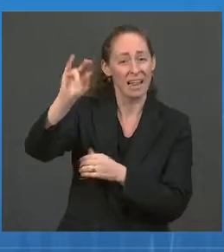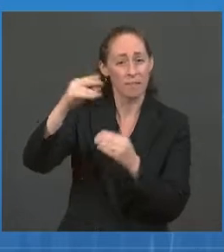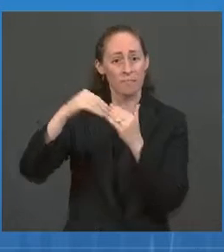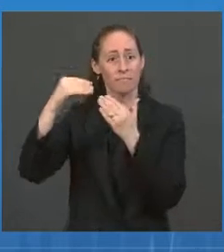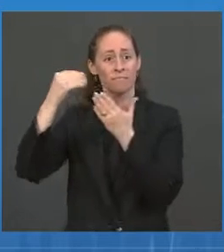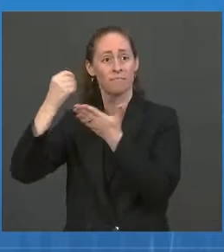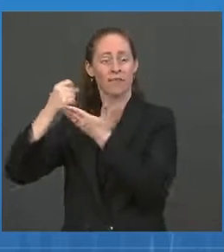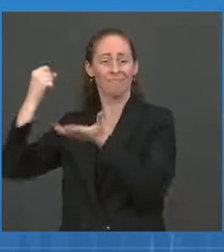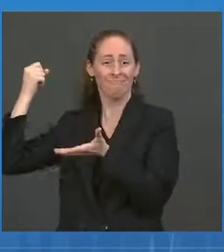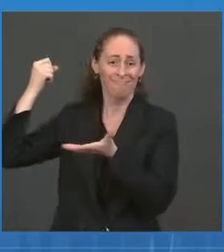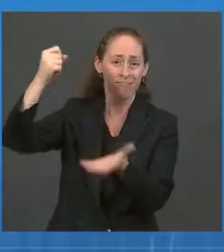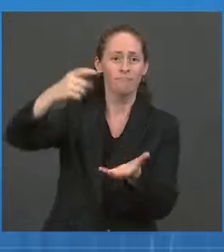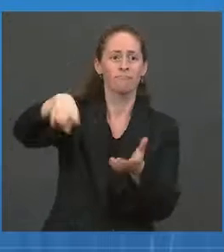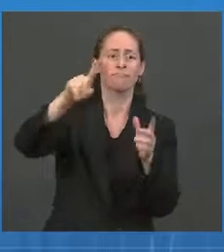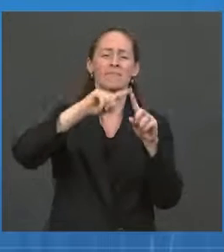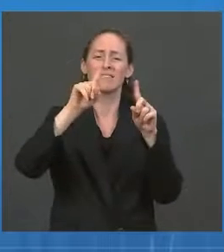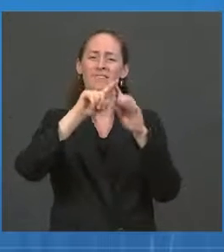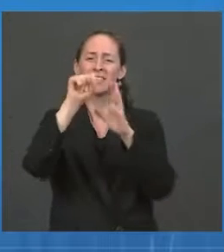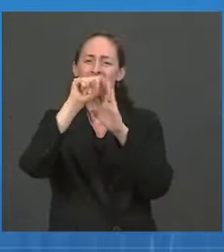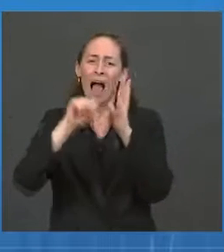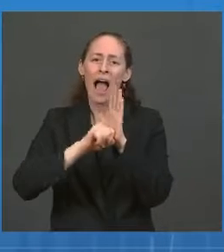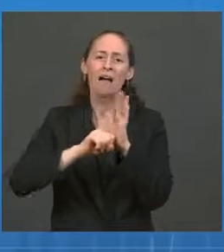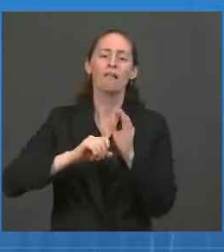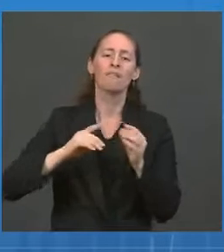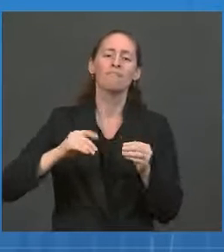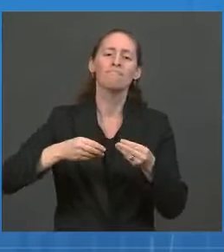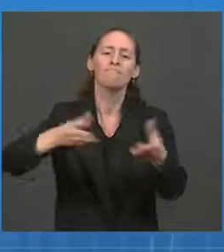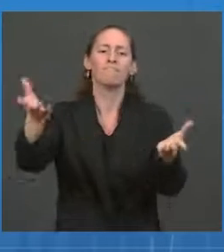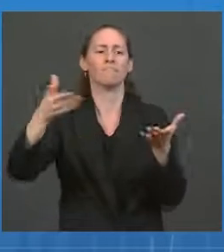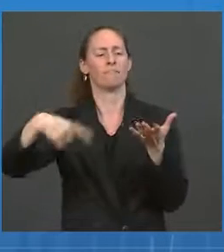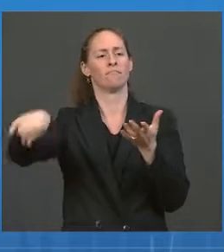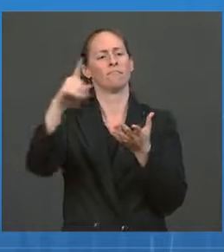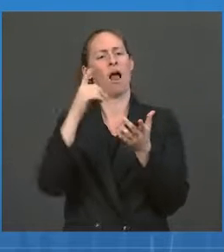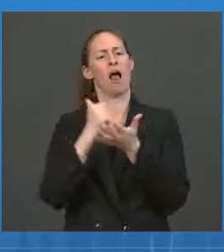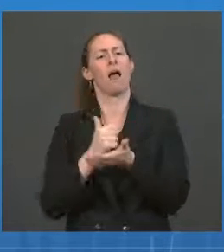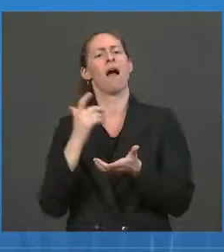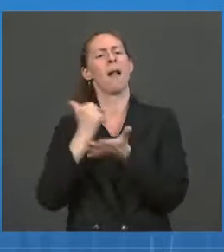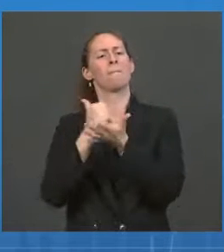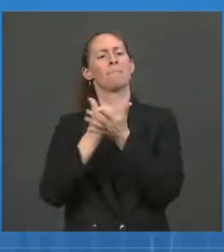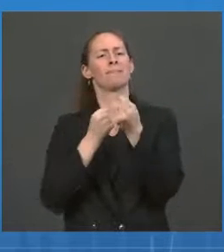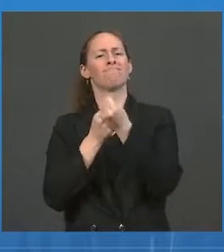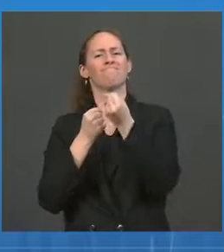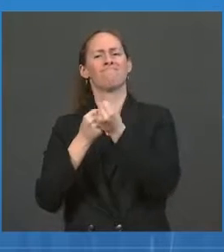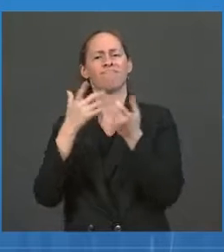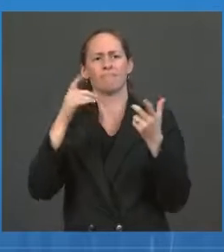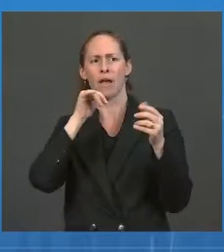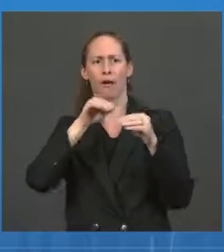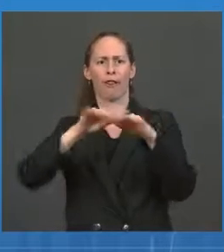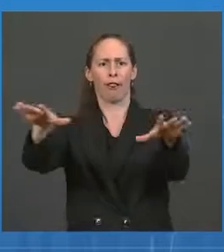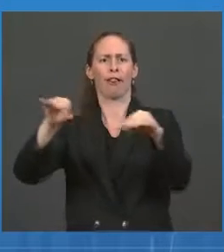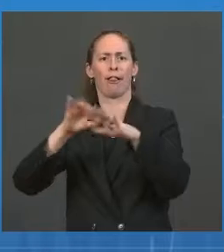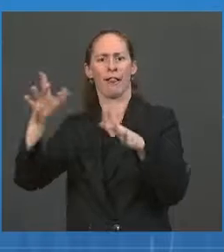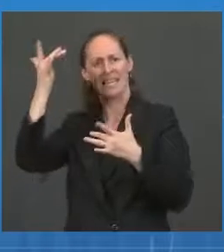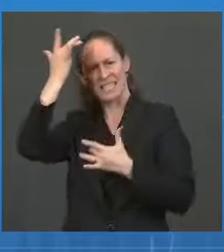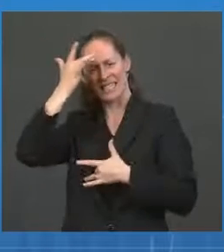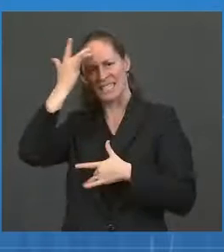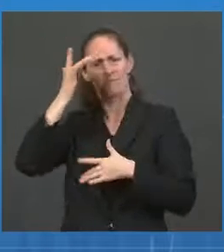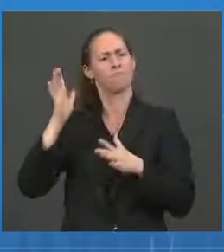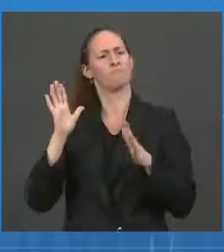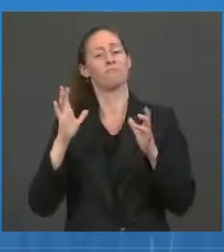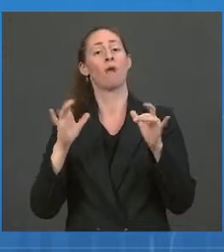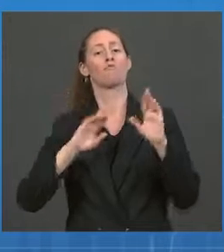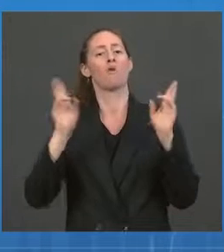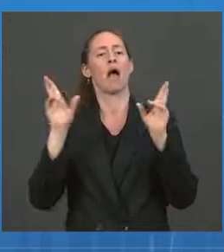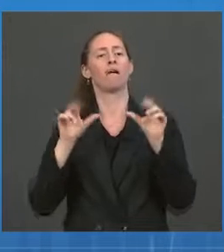departments to accelerate infection control efforts and invest long-term in preparedness for the future. This